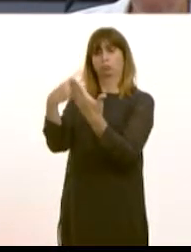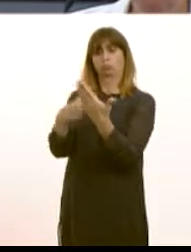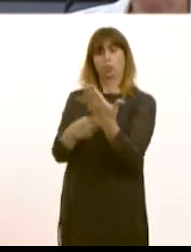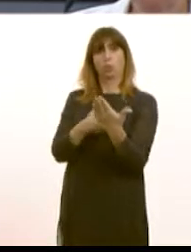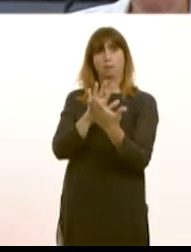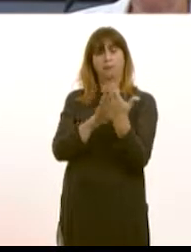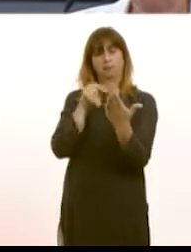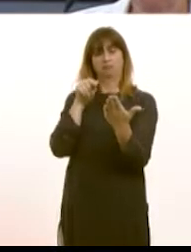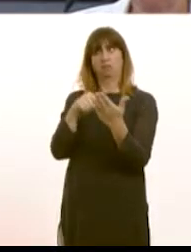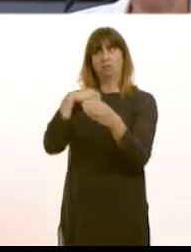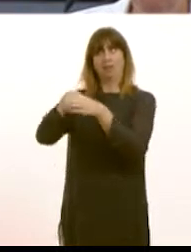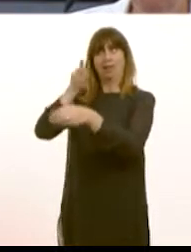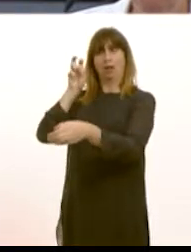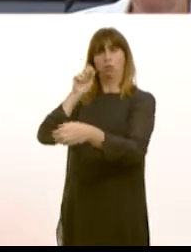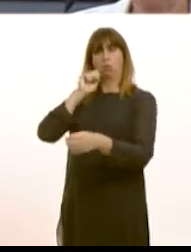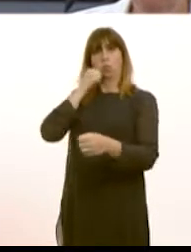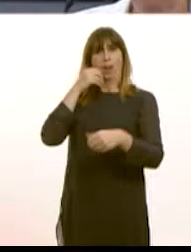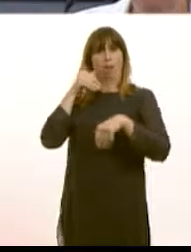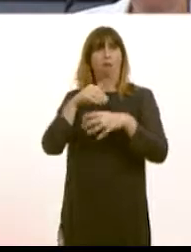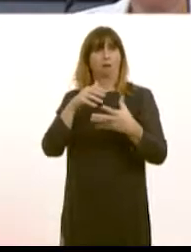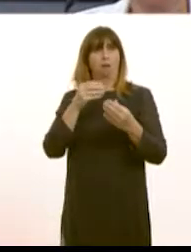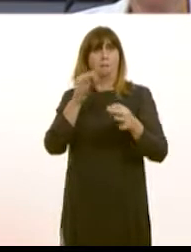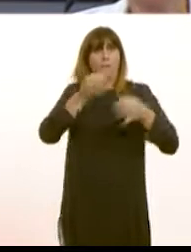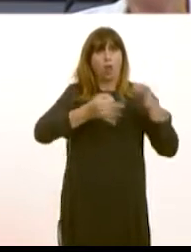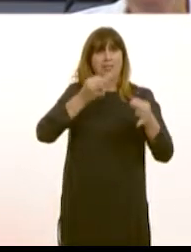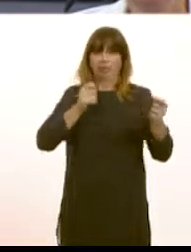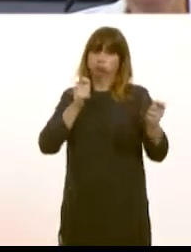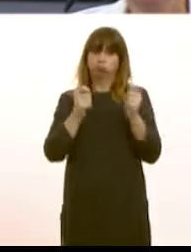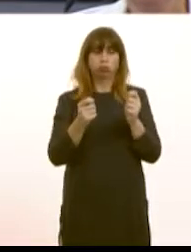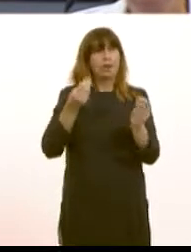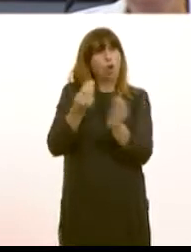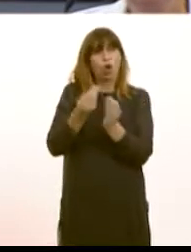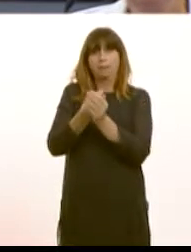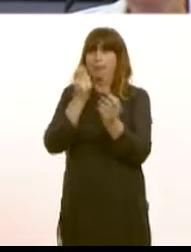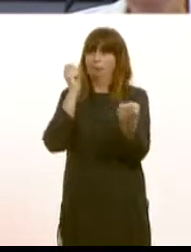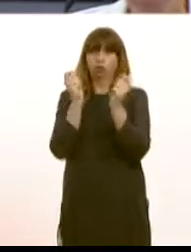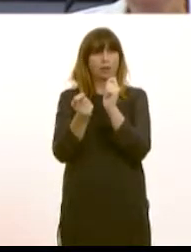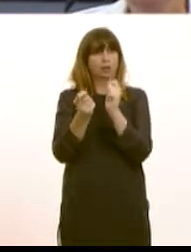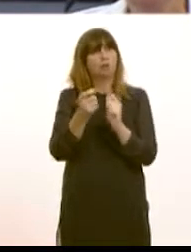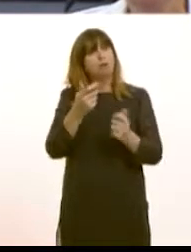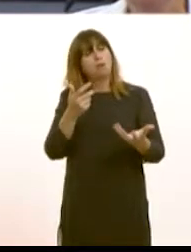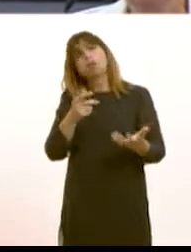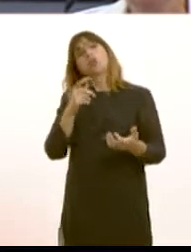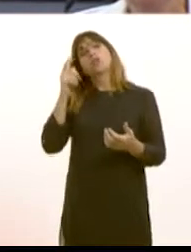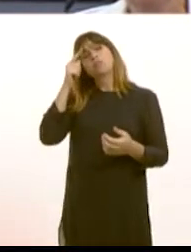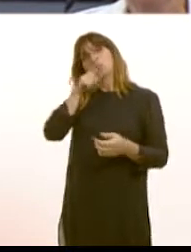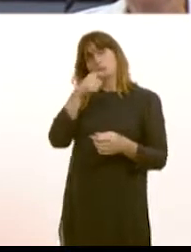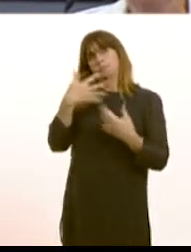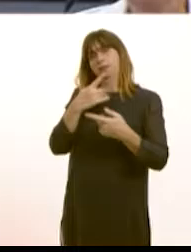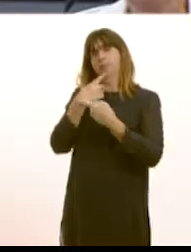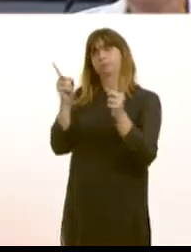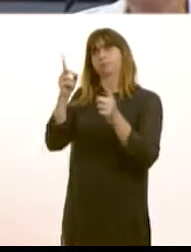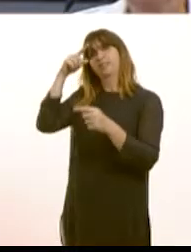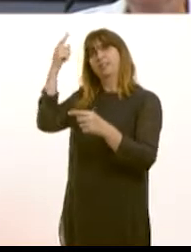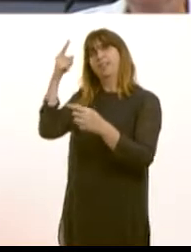economy and indeed all of Welsh politics. You've said that Wales should have a veto if the Brexit deal